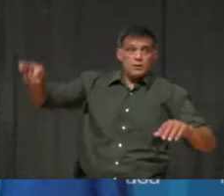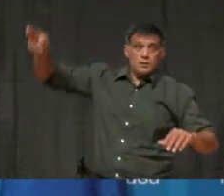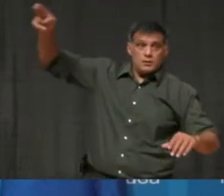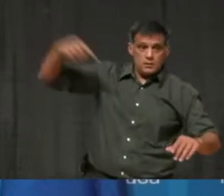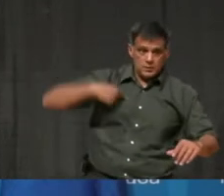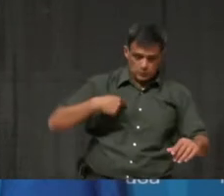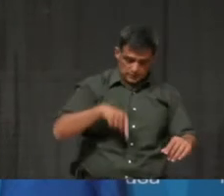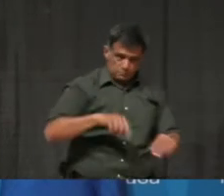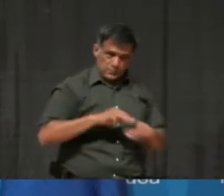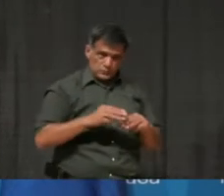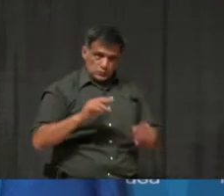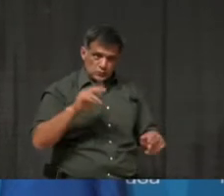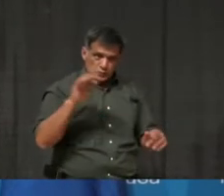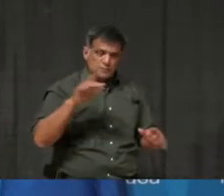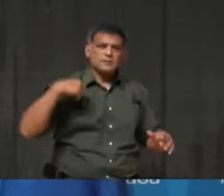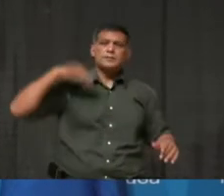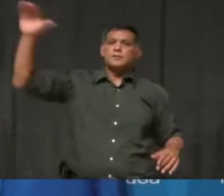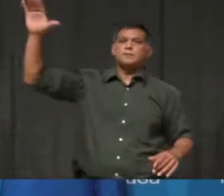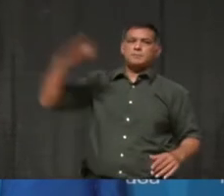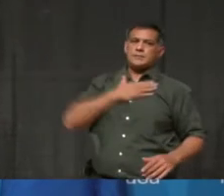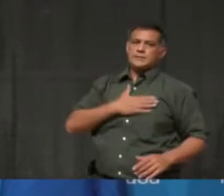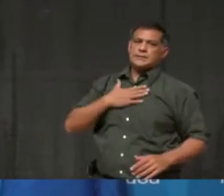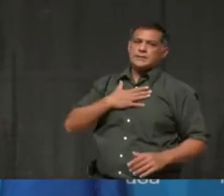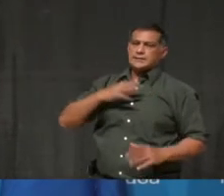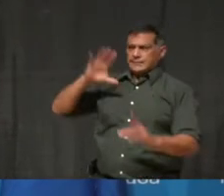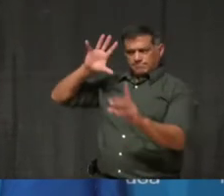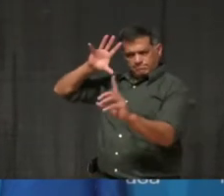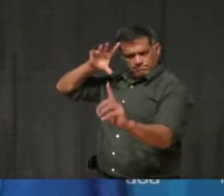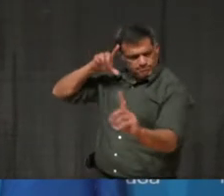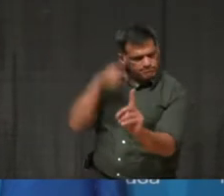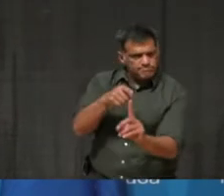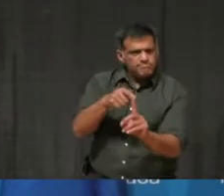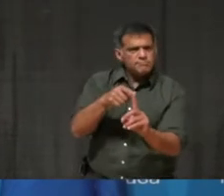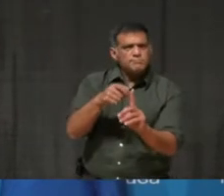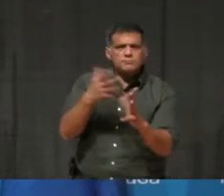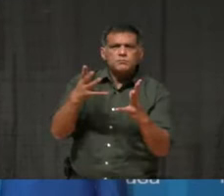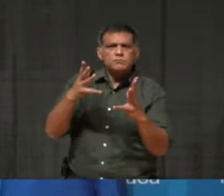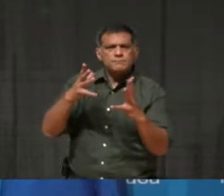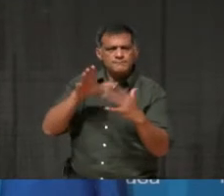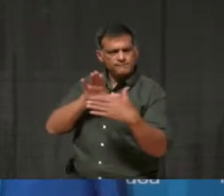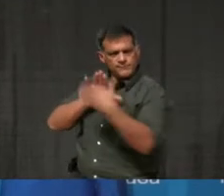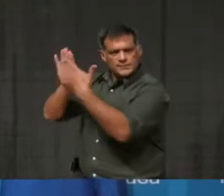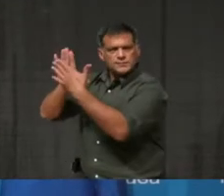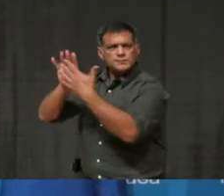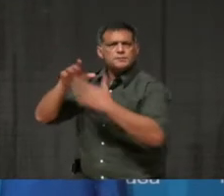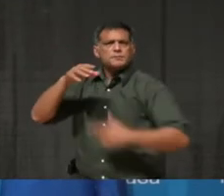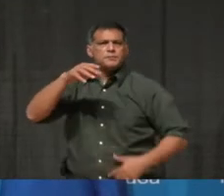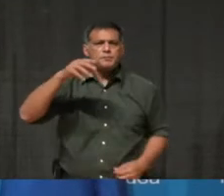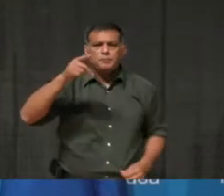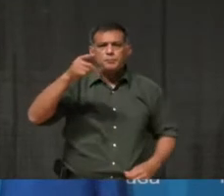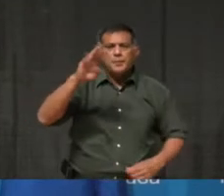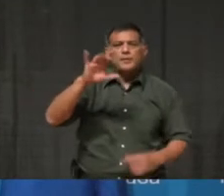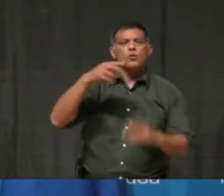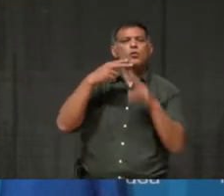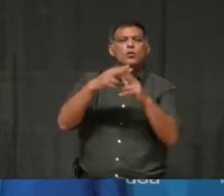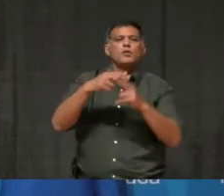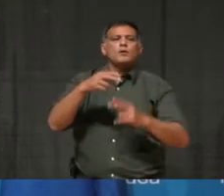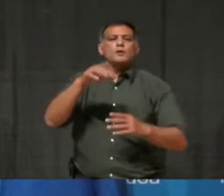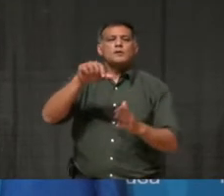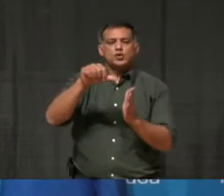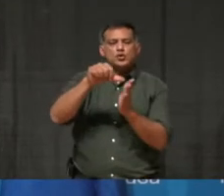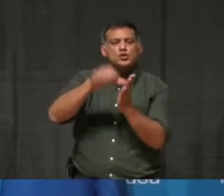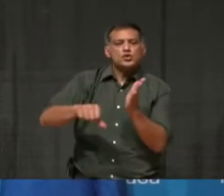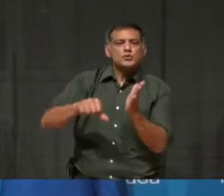tailored approach, a surgical approach as the Premier likes to call it, for Mississauga. I have already discussed this with Dr. Lowe,